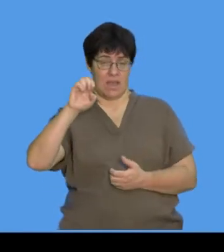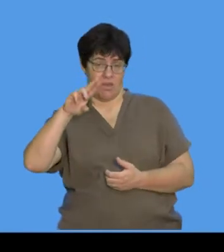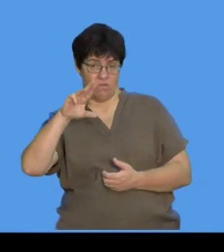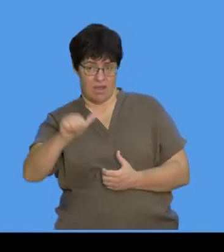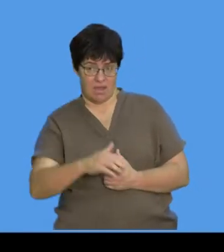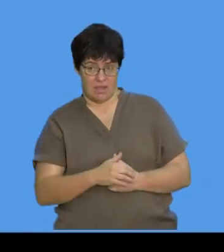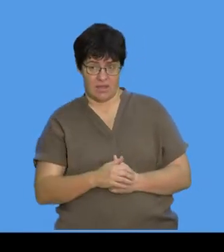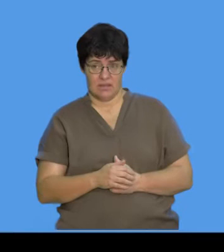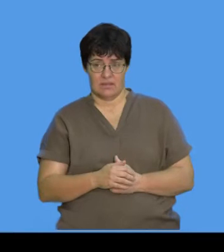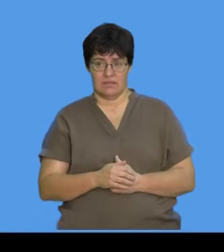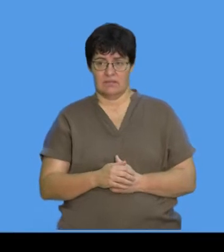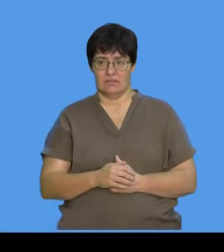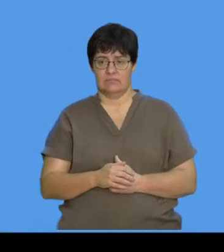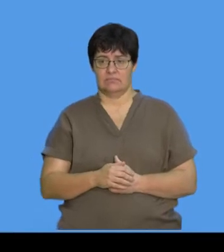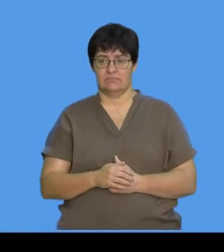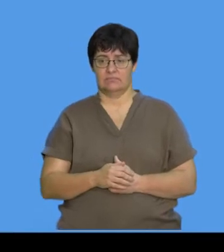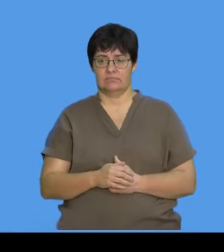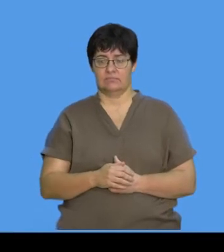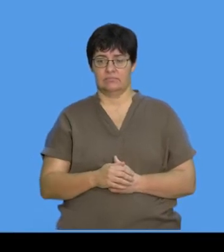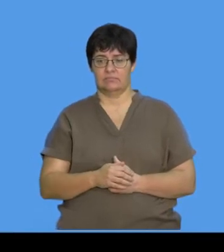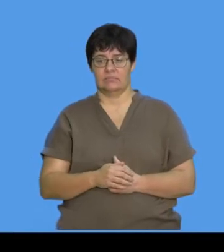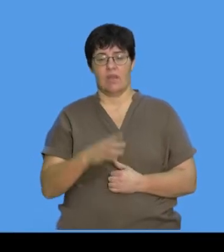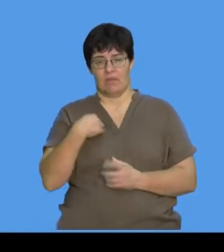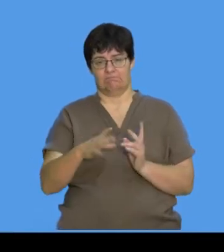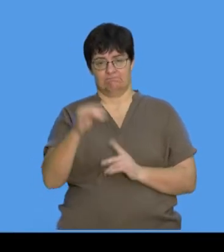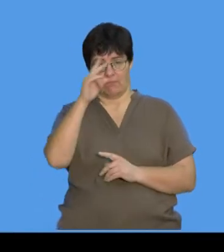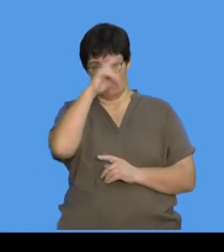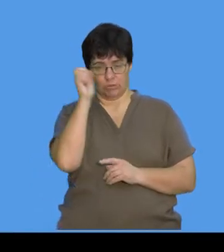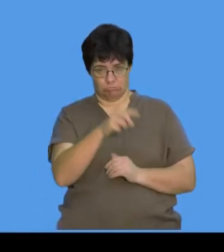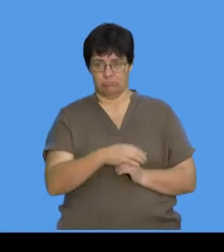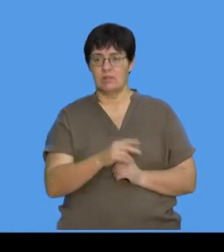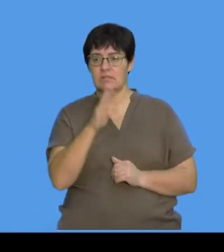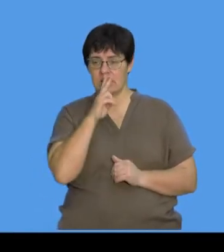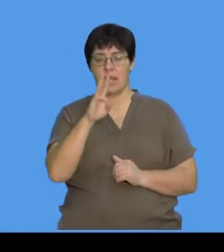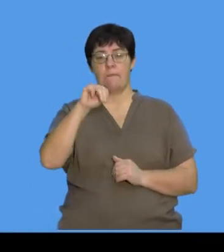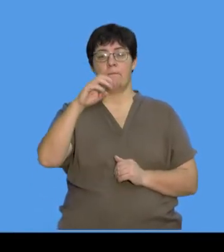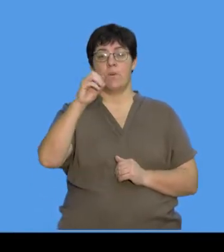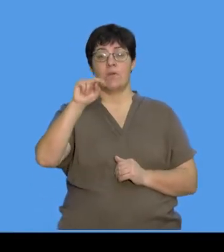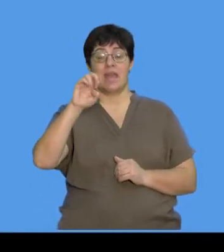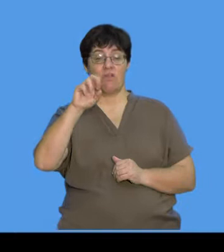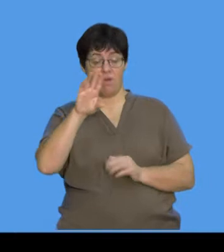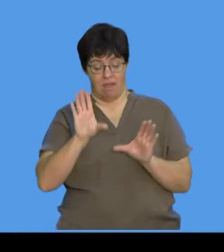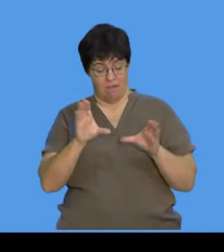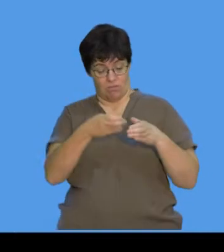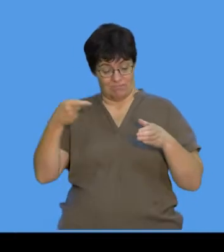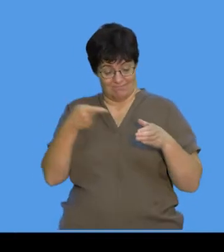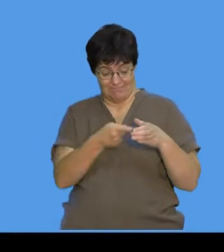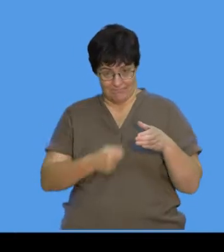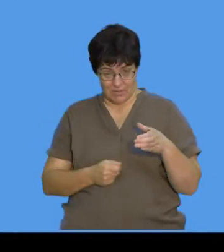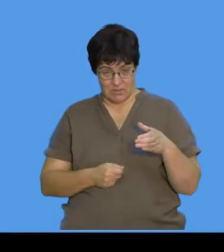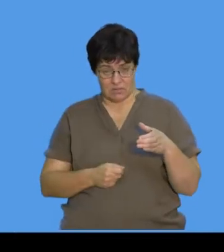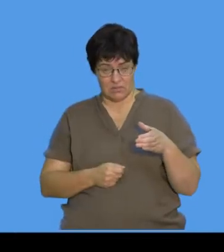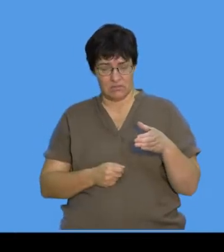let me get my pen ready here, choose my beautiful blue. All right, we've said, there we go, the kingdom manera.